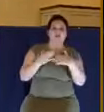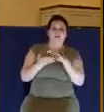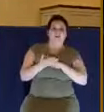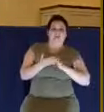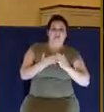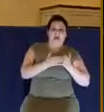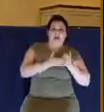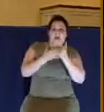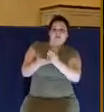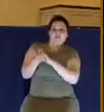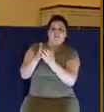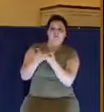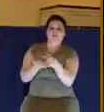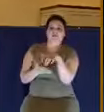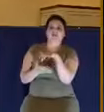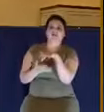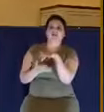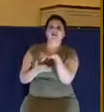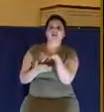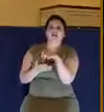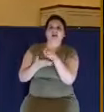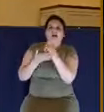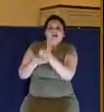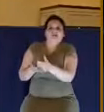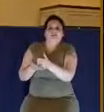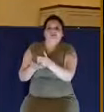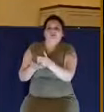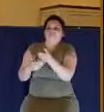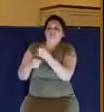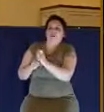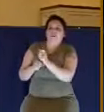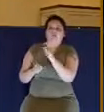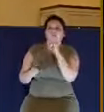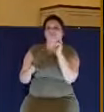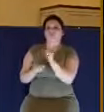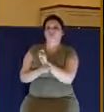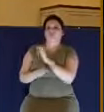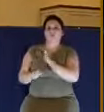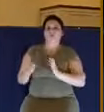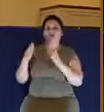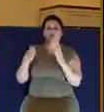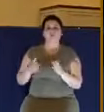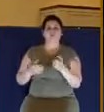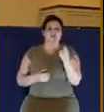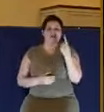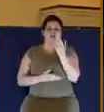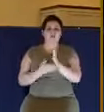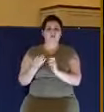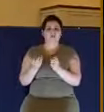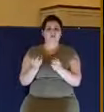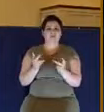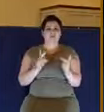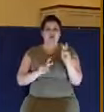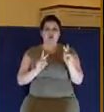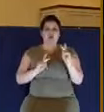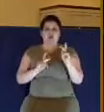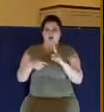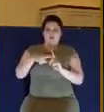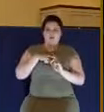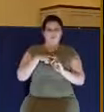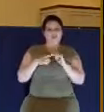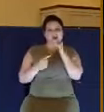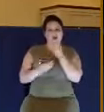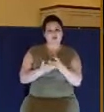But most of the rich in this world are not believers, and many persecute Christians and despise Christianity. This is what